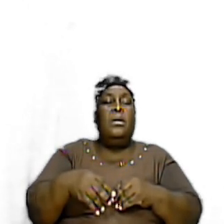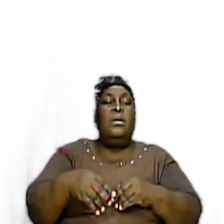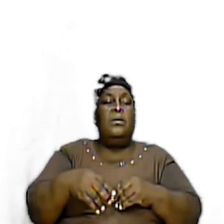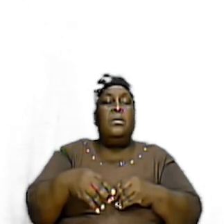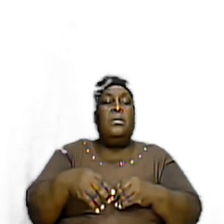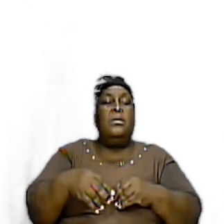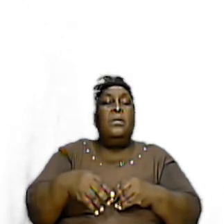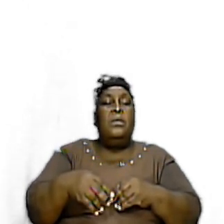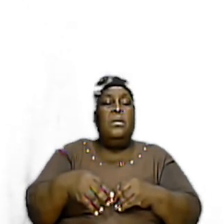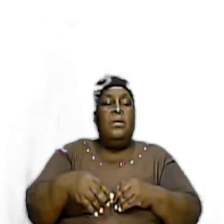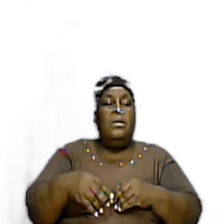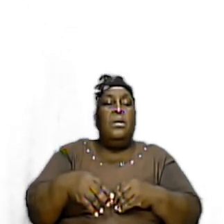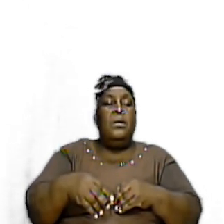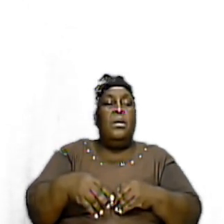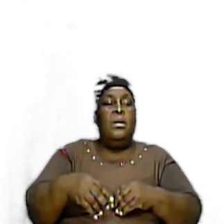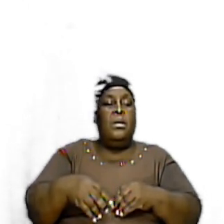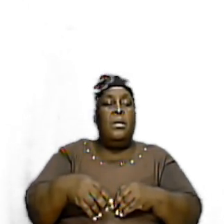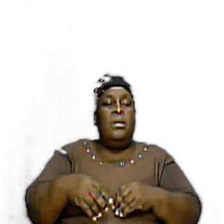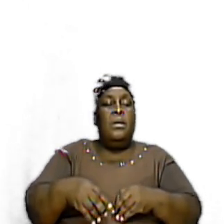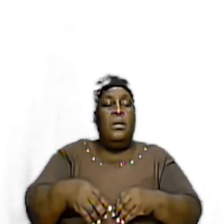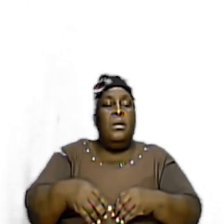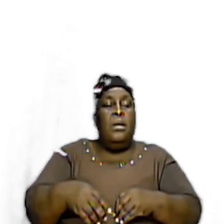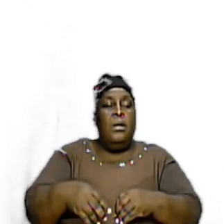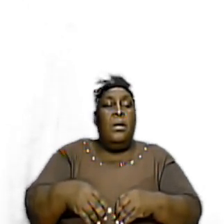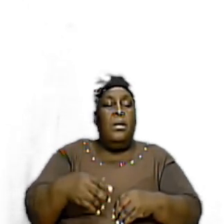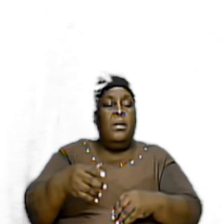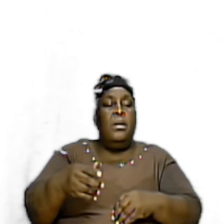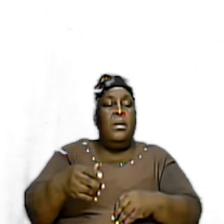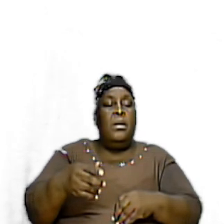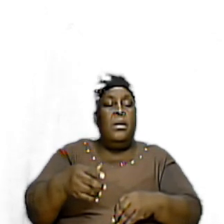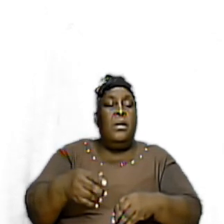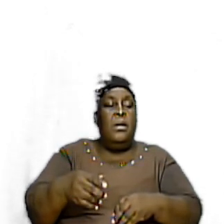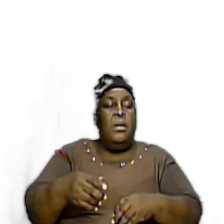Yes Leviticus chapter 11, verse 44